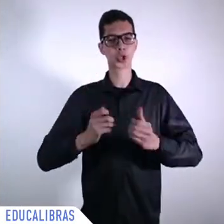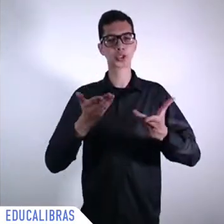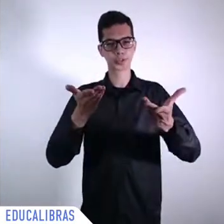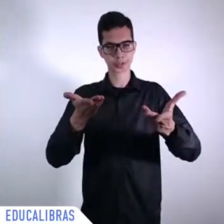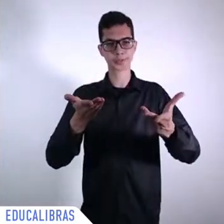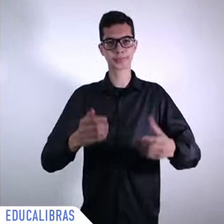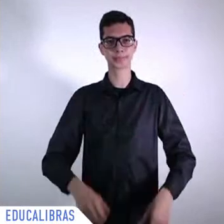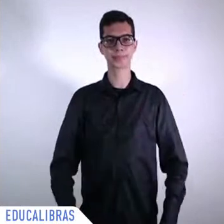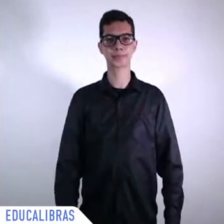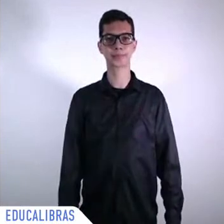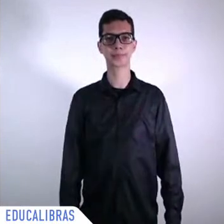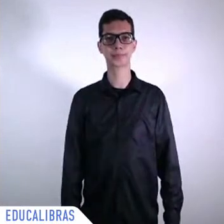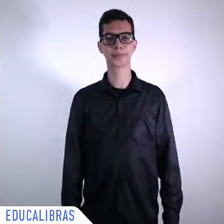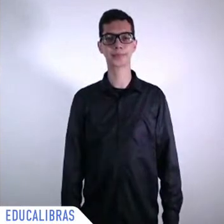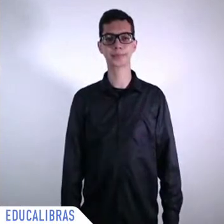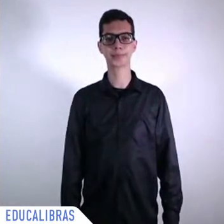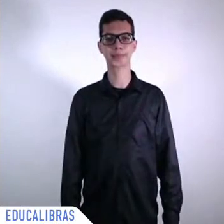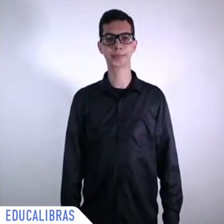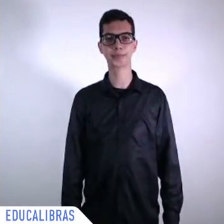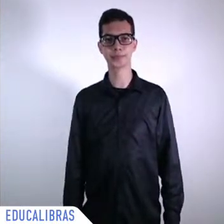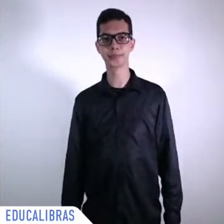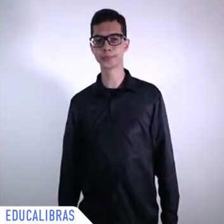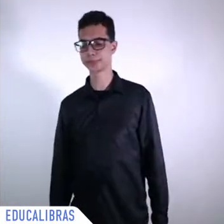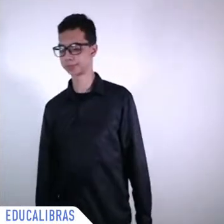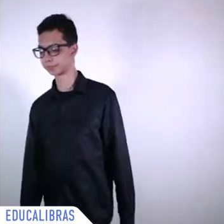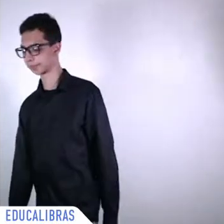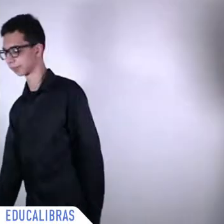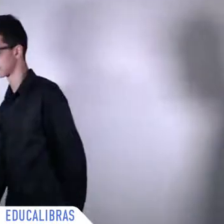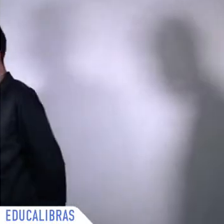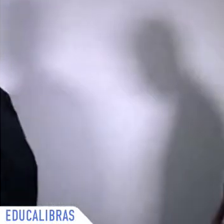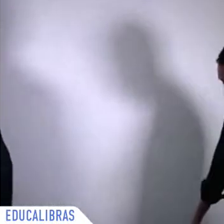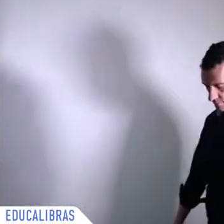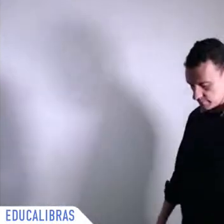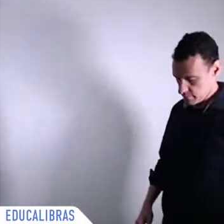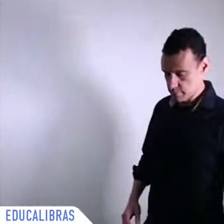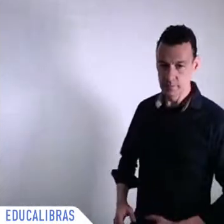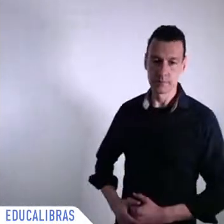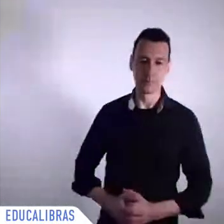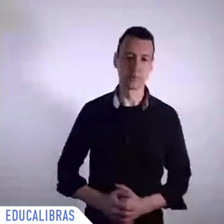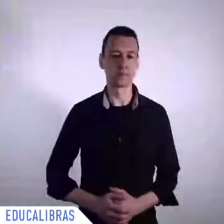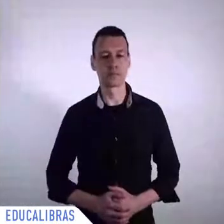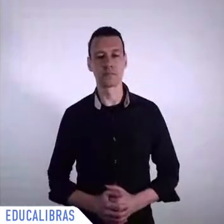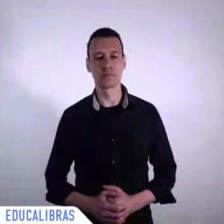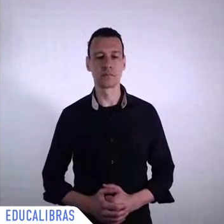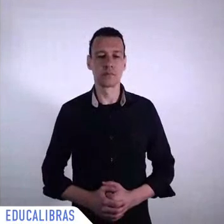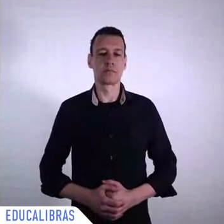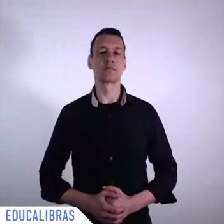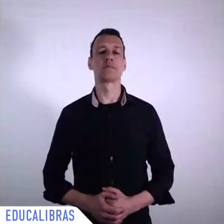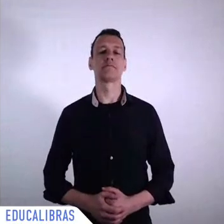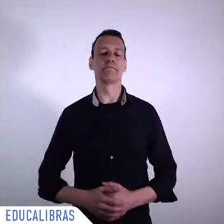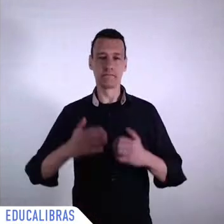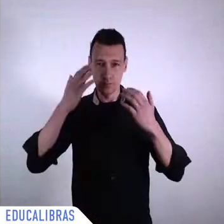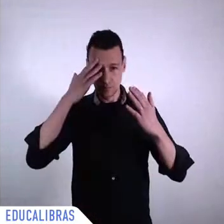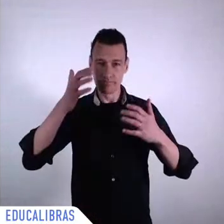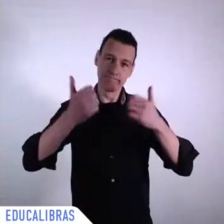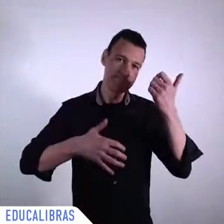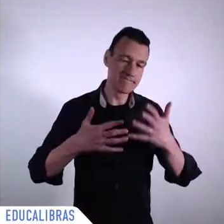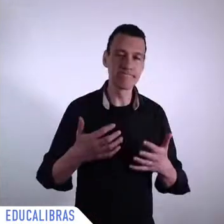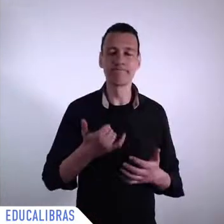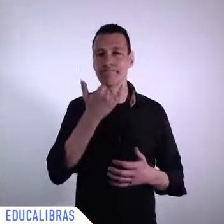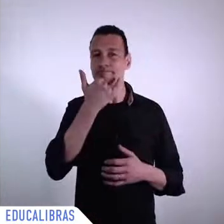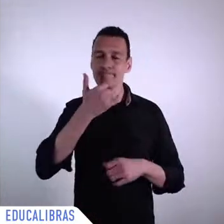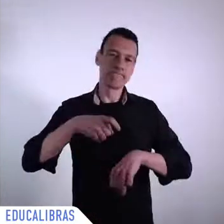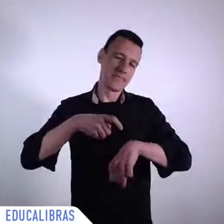unfortunately we are running out of time so it is time to conclude our first cycle of